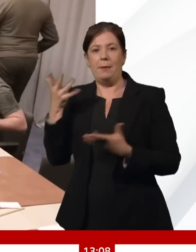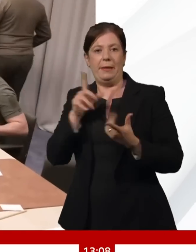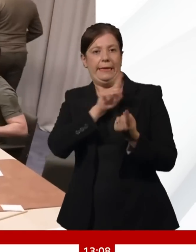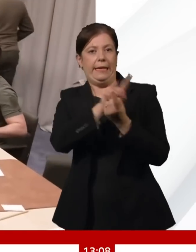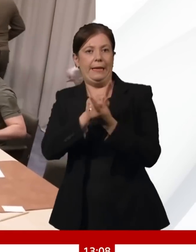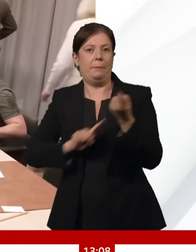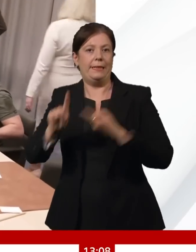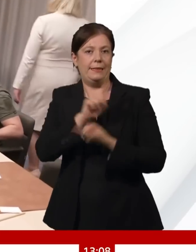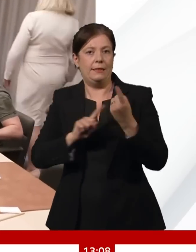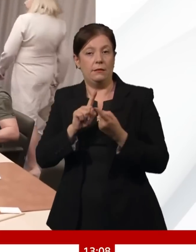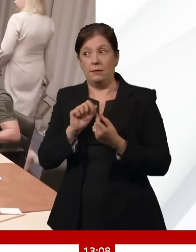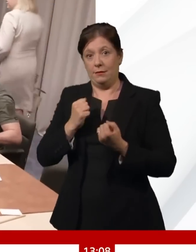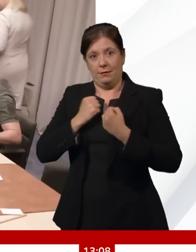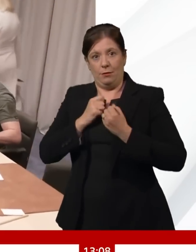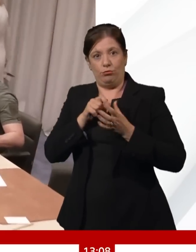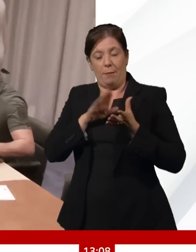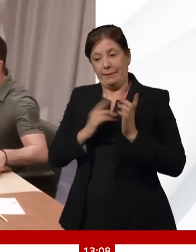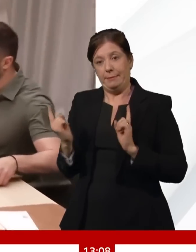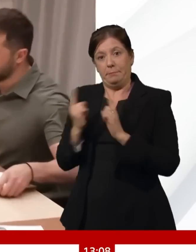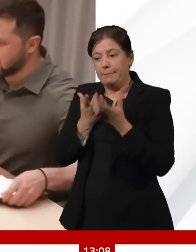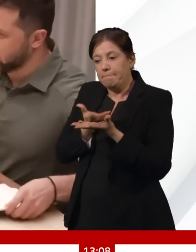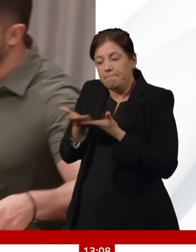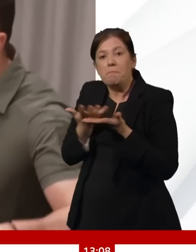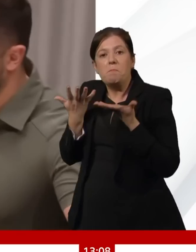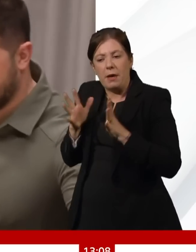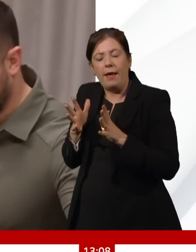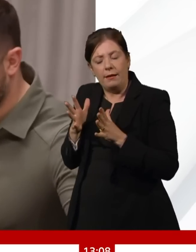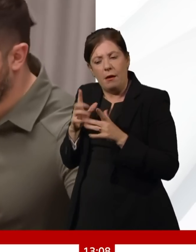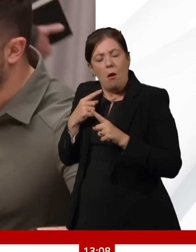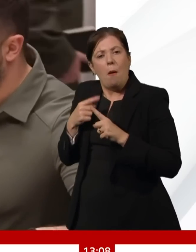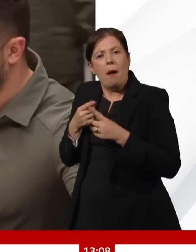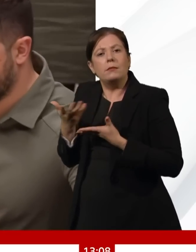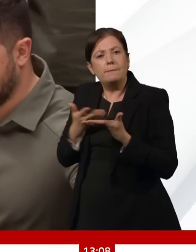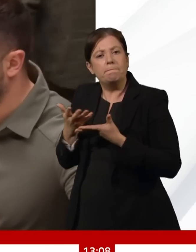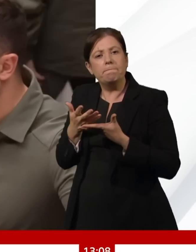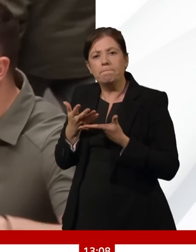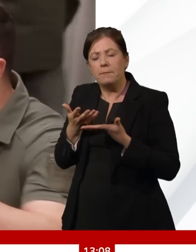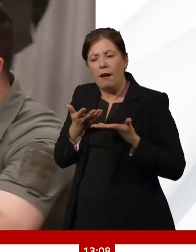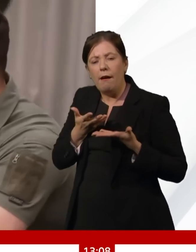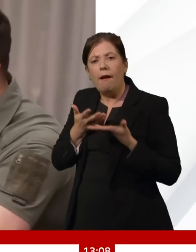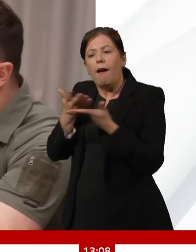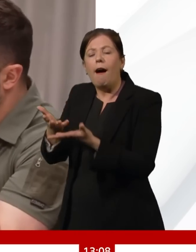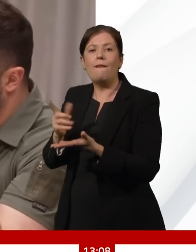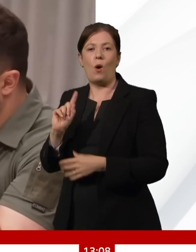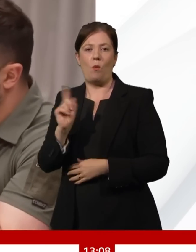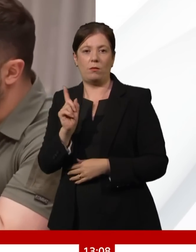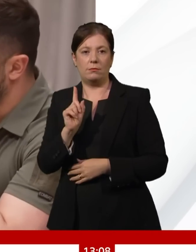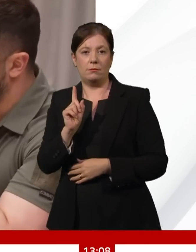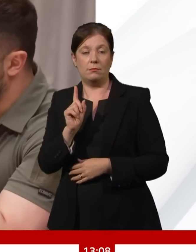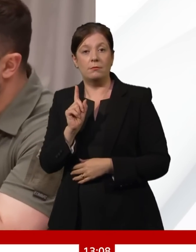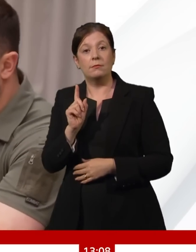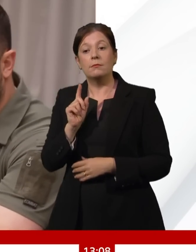warm words. Good to see you here at Where you belong. But he also came bearing gifts. Plans to guarantee